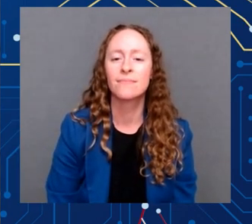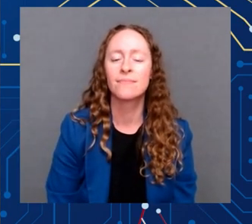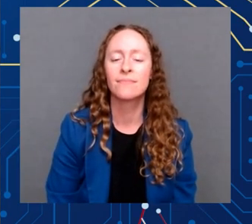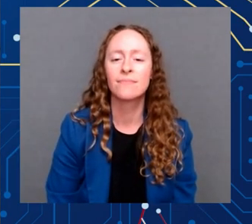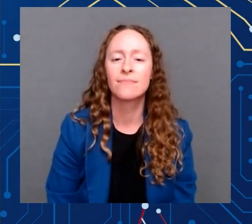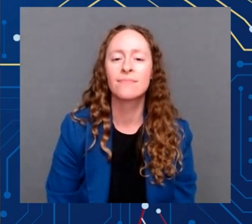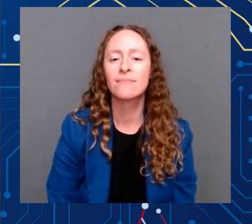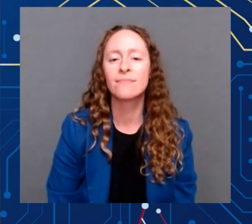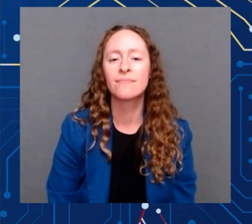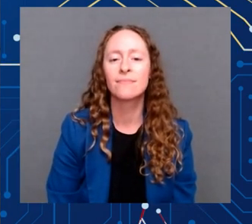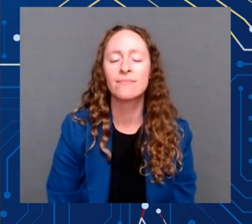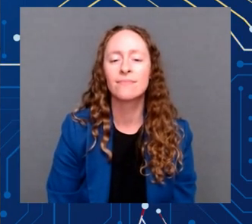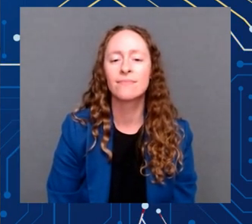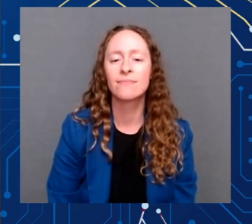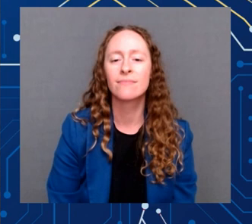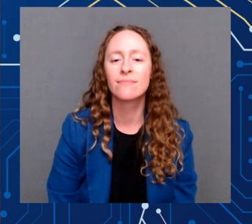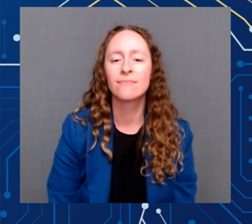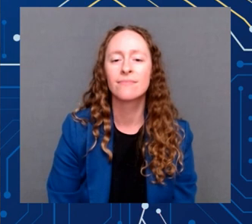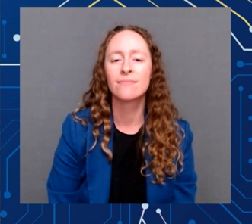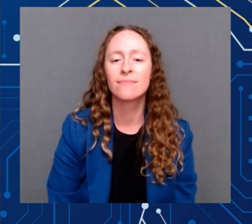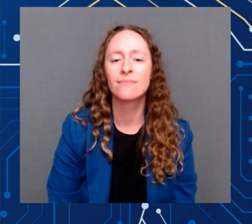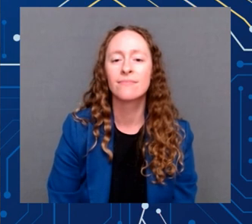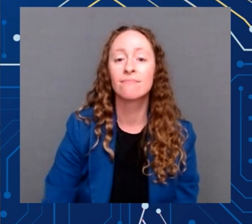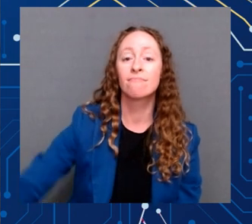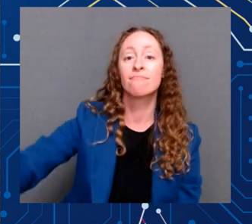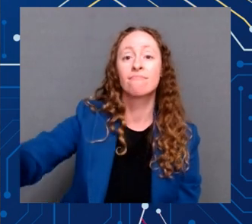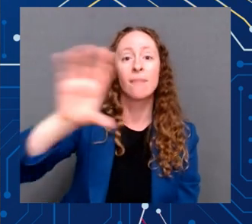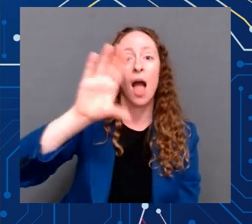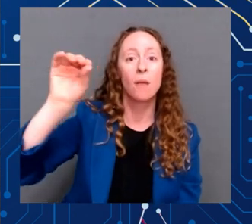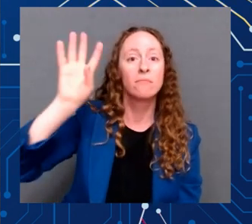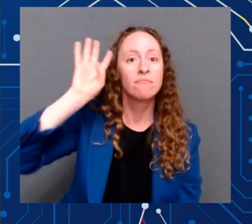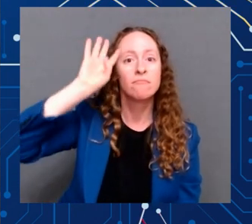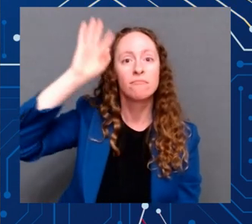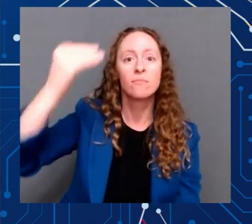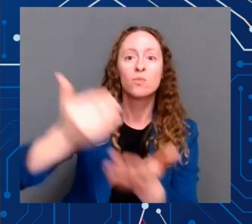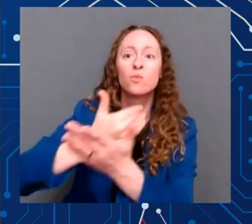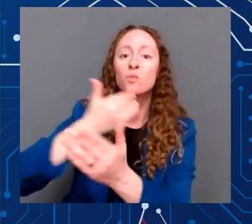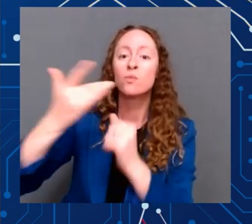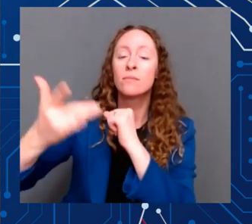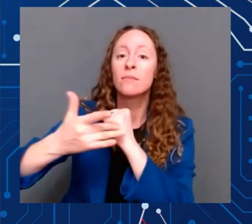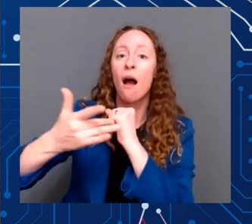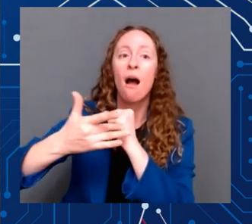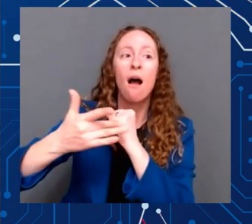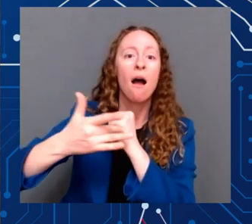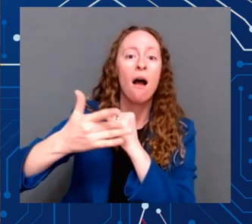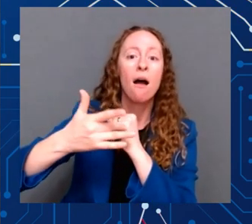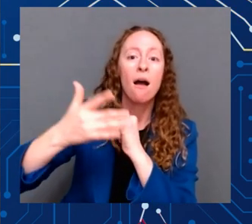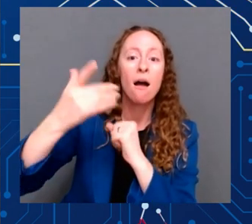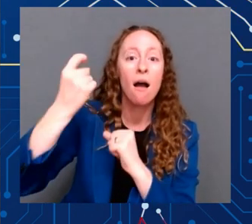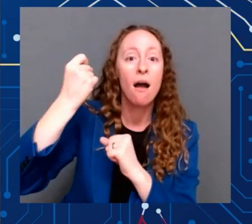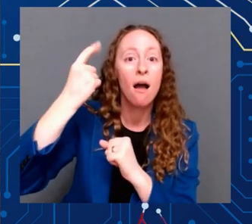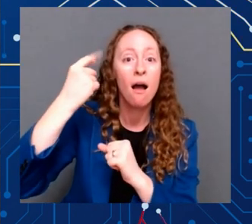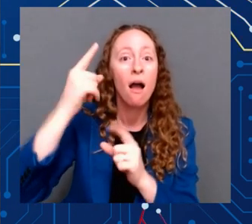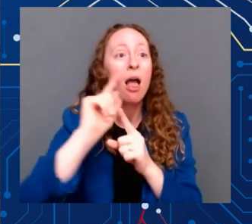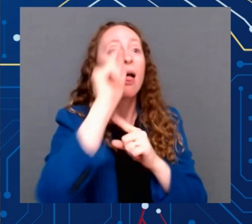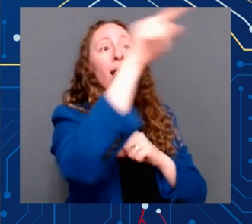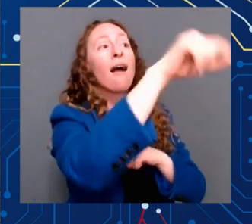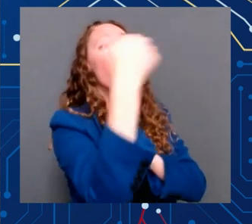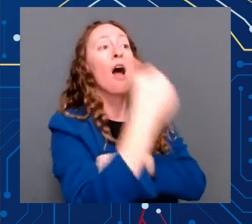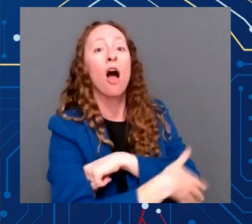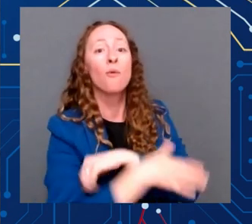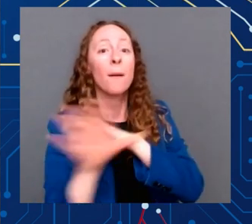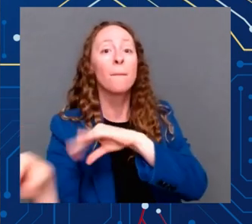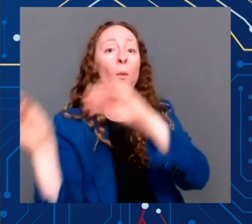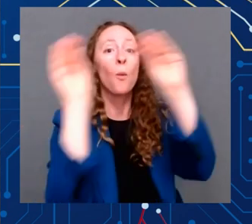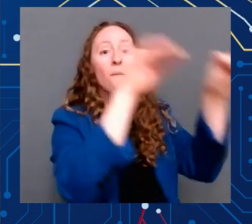inventing here in America. That means we'll invest in America and invent in America and make it in America. We're going to make